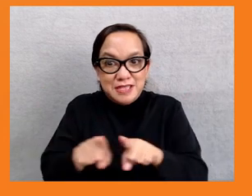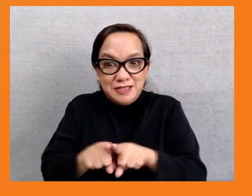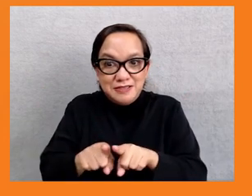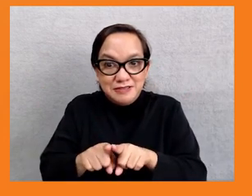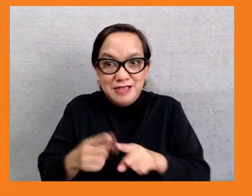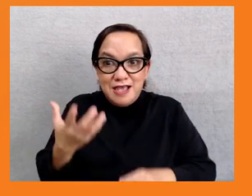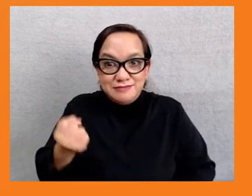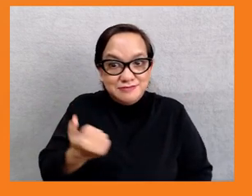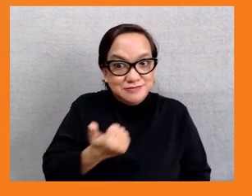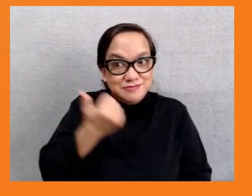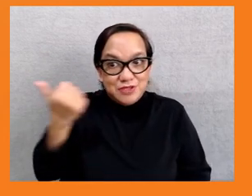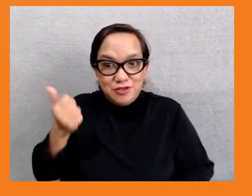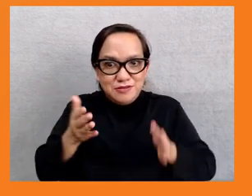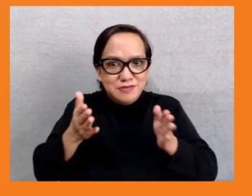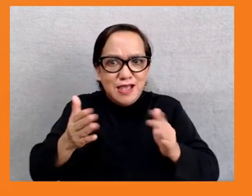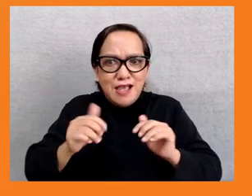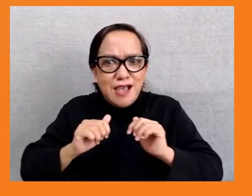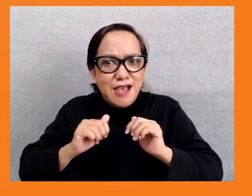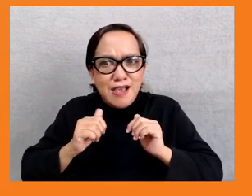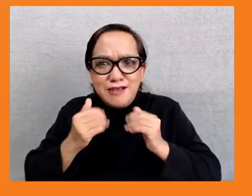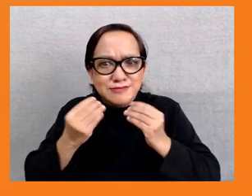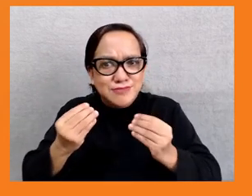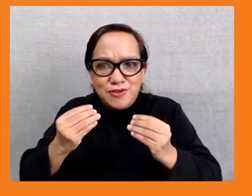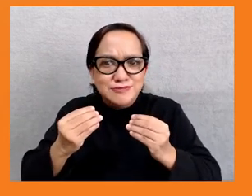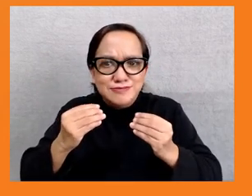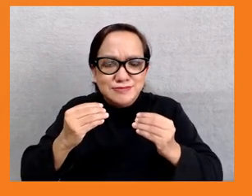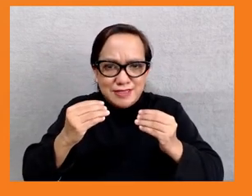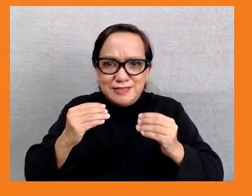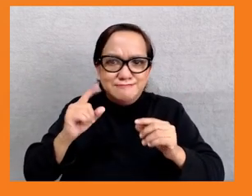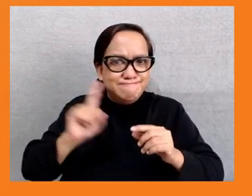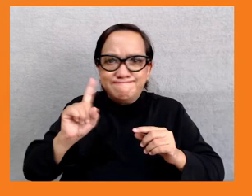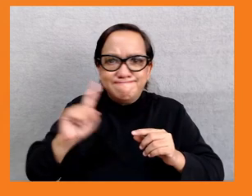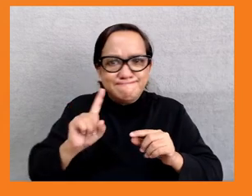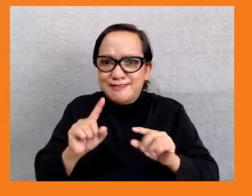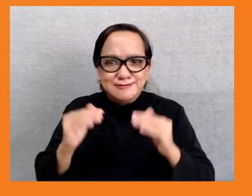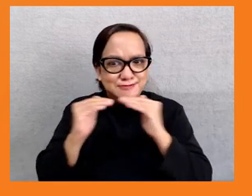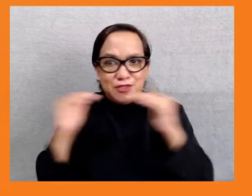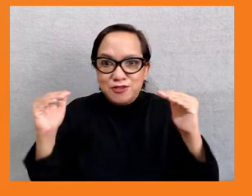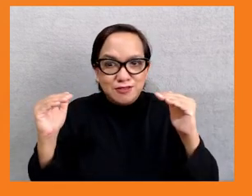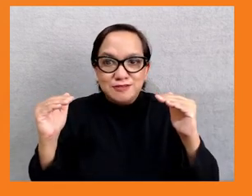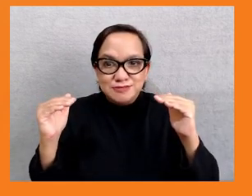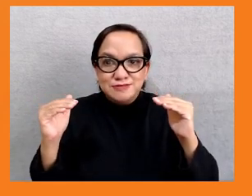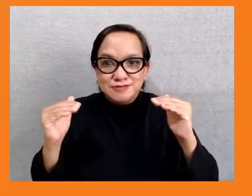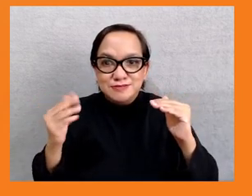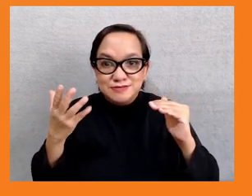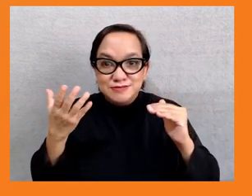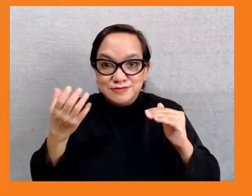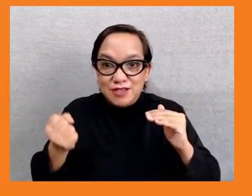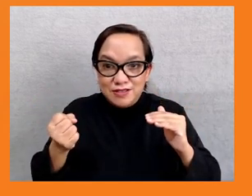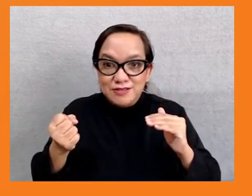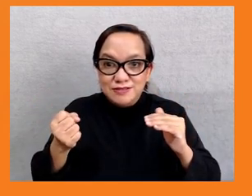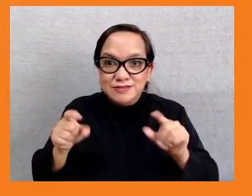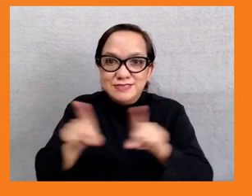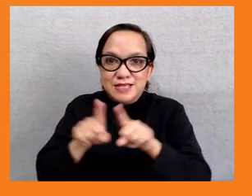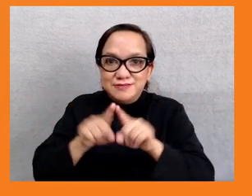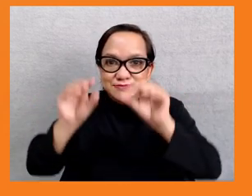down of GDP, like degrowth, donut economics, or the circular economy, or some that work in tandem with GDP,